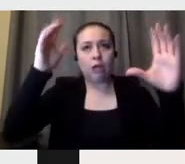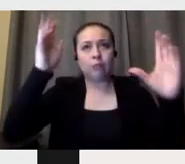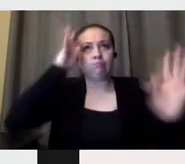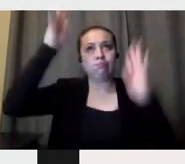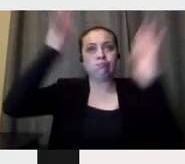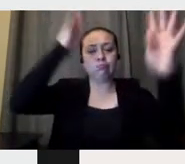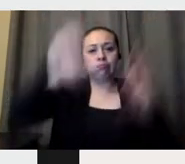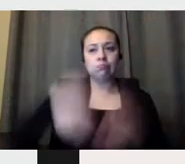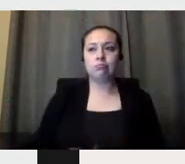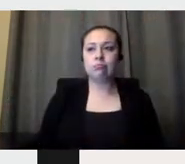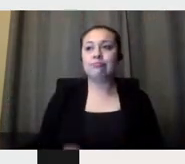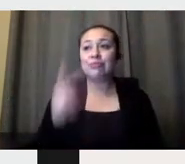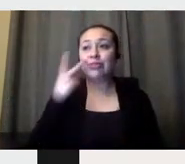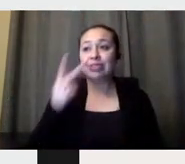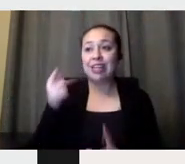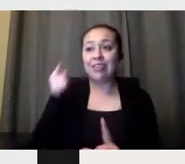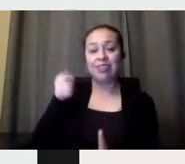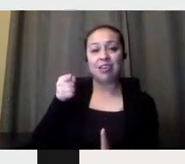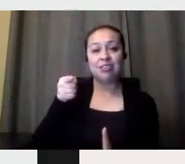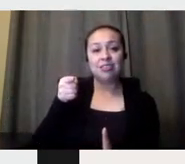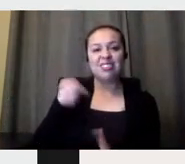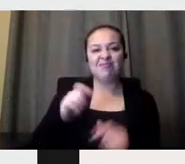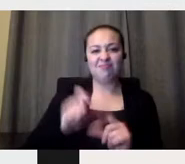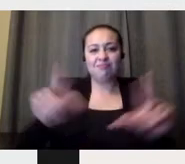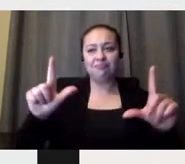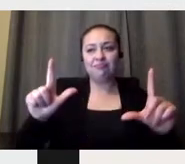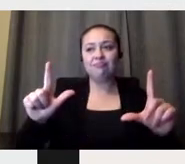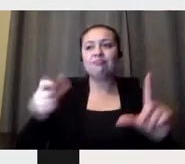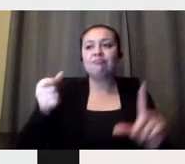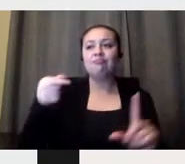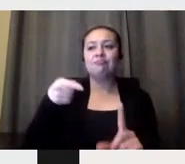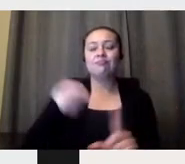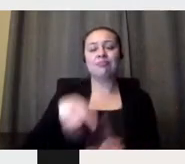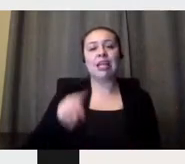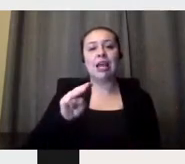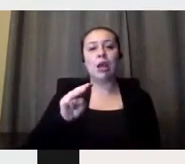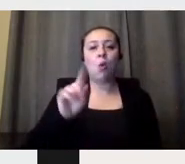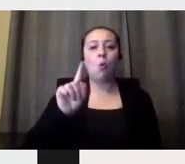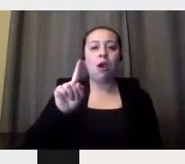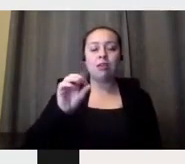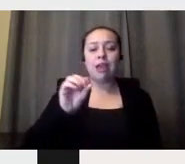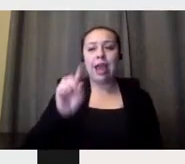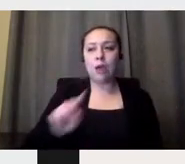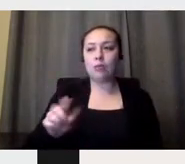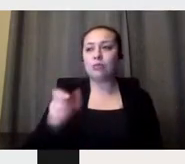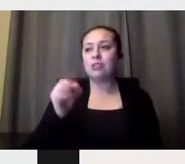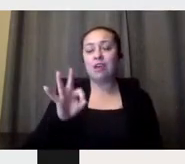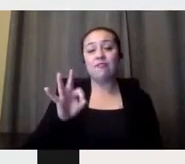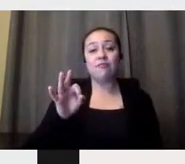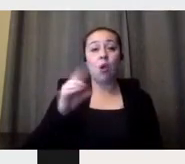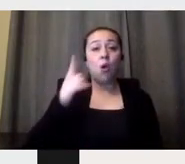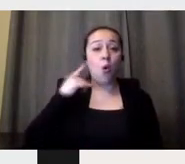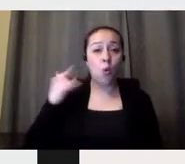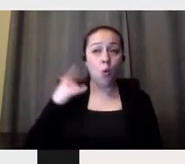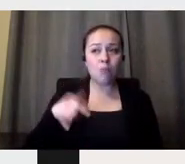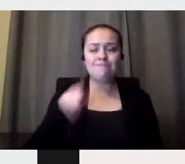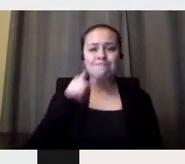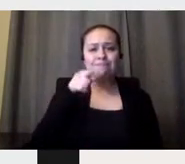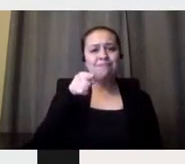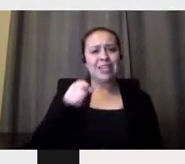Onzas de Oro. It's translated as an ounce of gold. So this is the headline that has 13 letters.